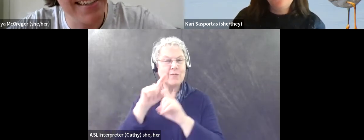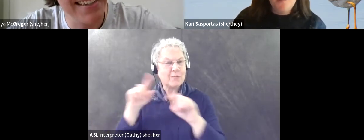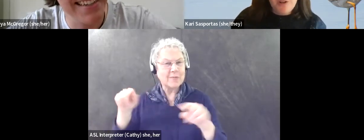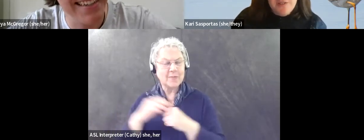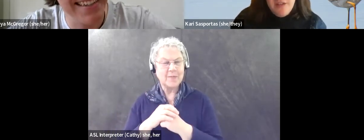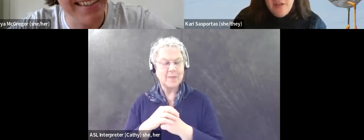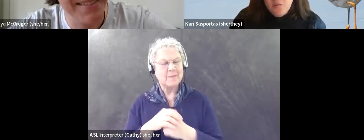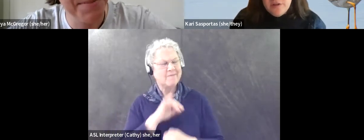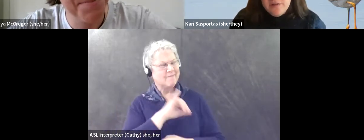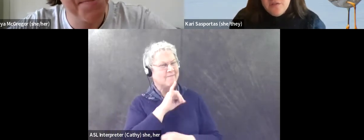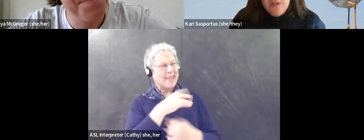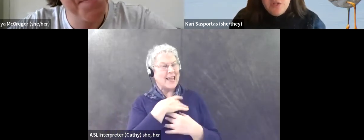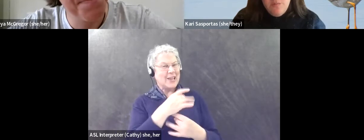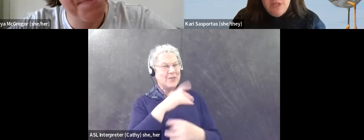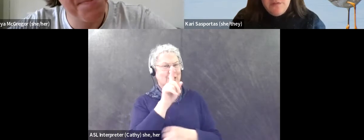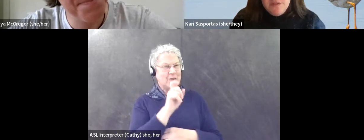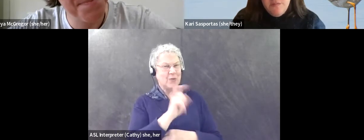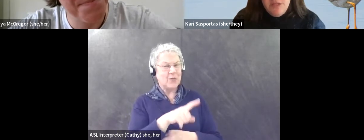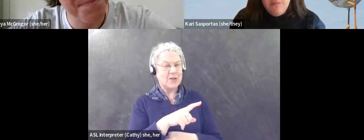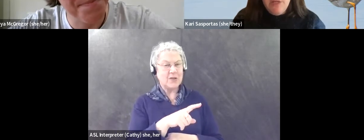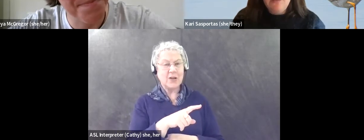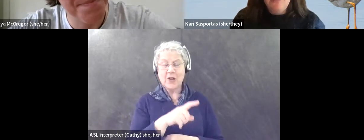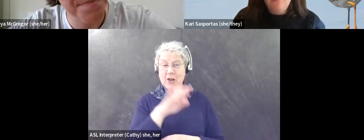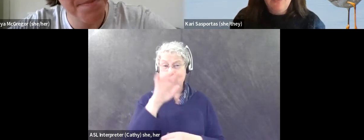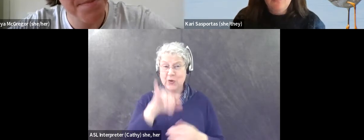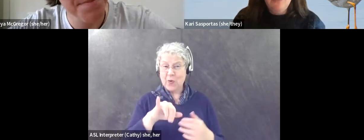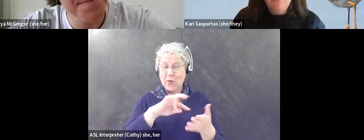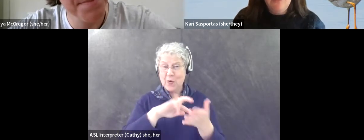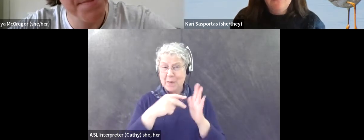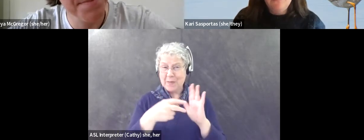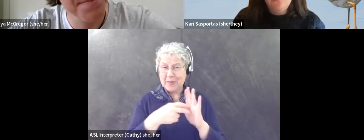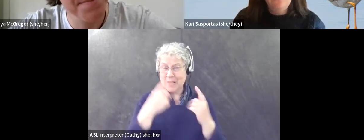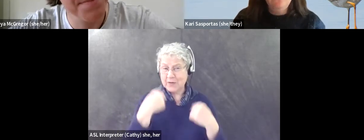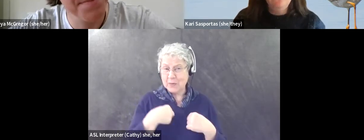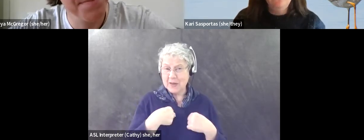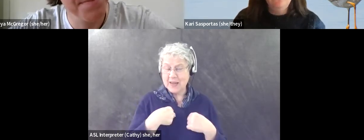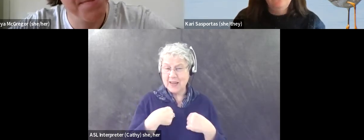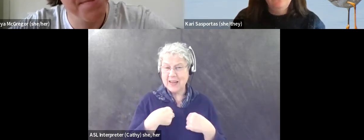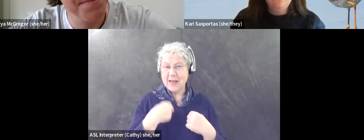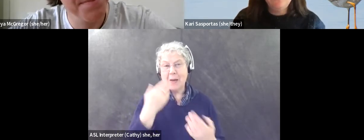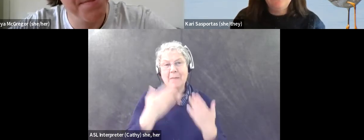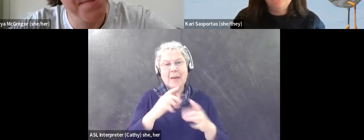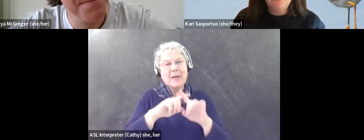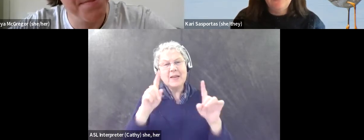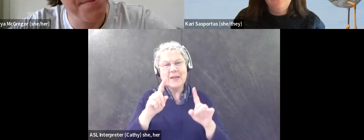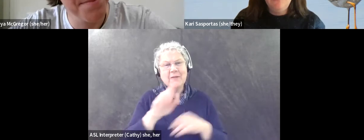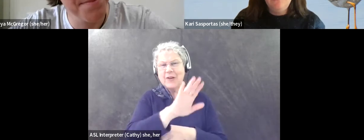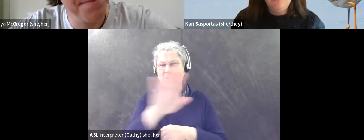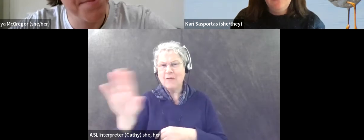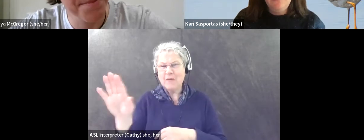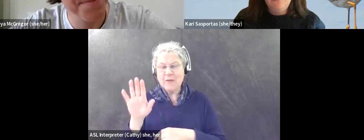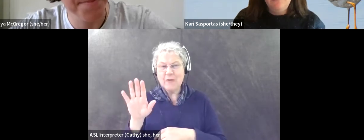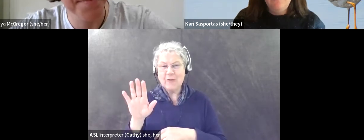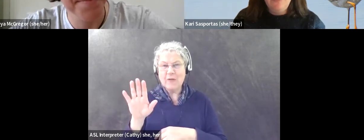answer this in two parts. What conservation means to me might not be what it means to science or academia.